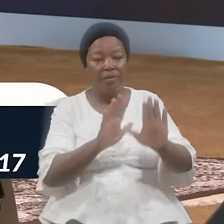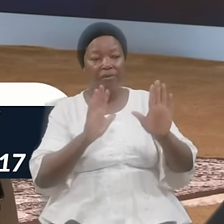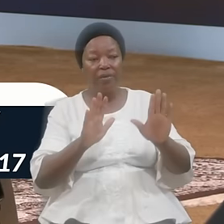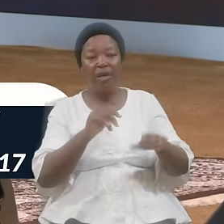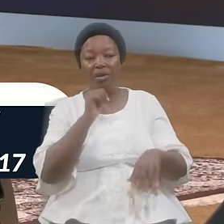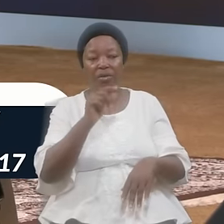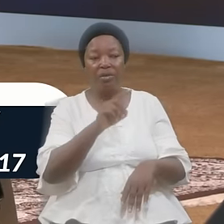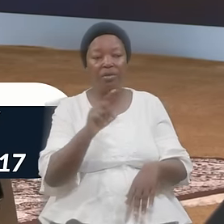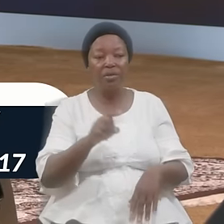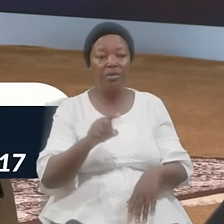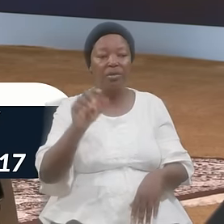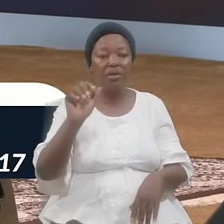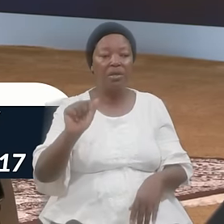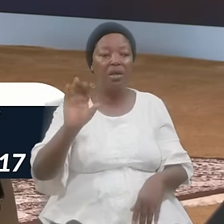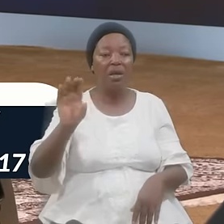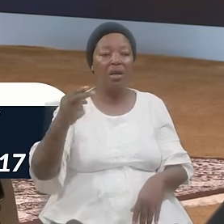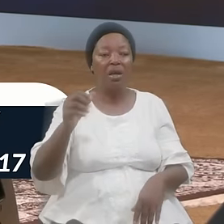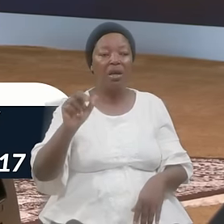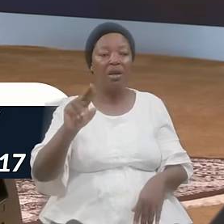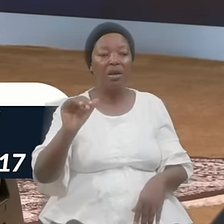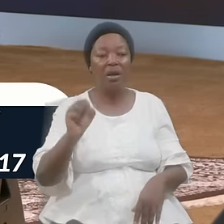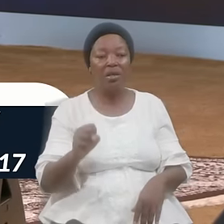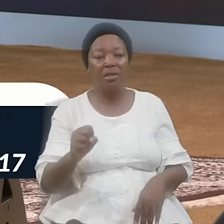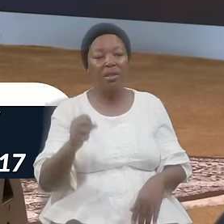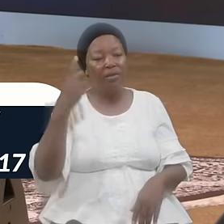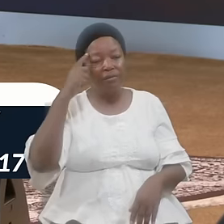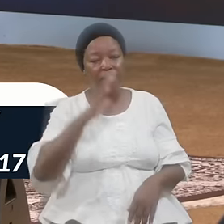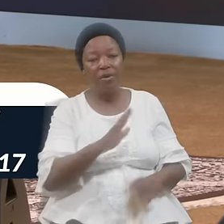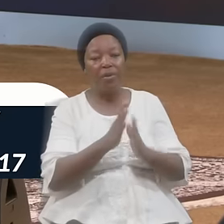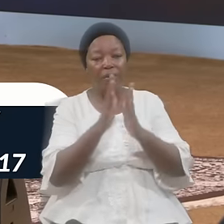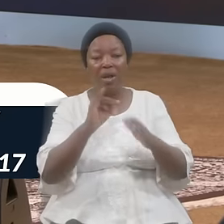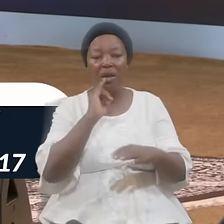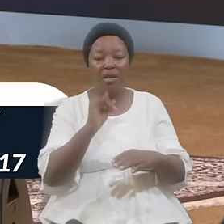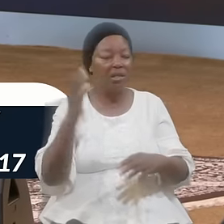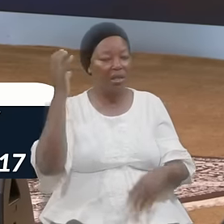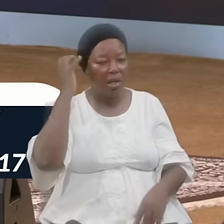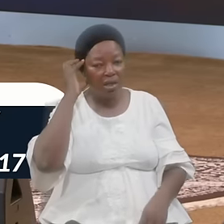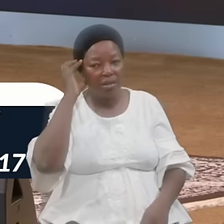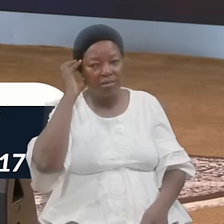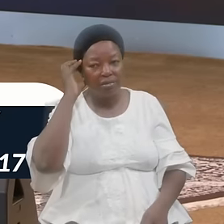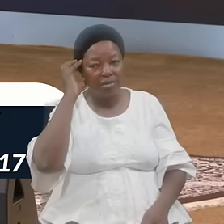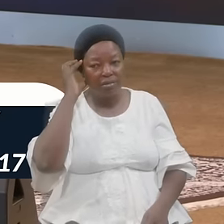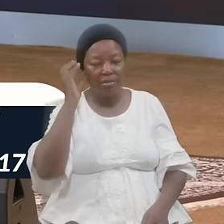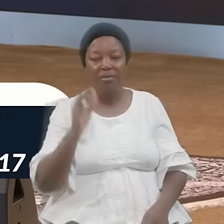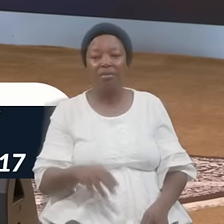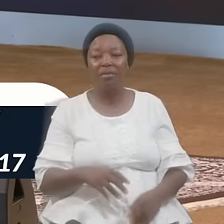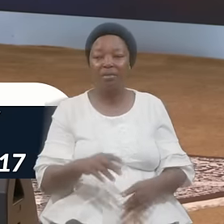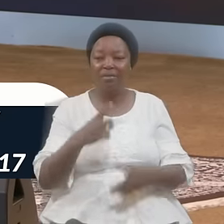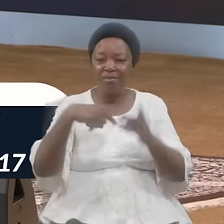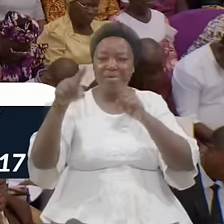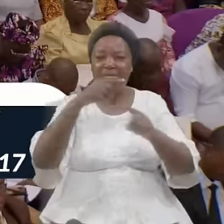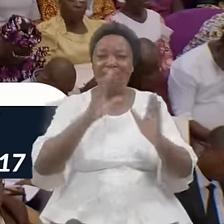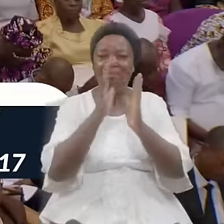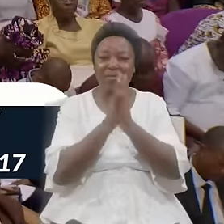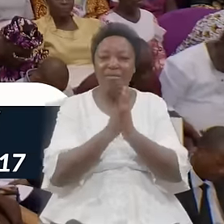Zacharias For Thy Prayer Is Answered You Didn't Say Amen To That One